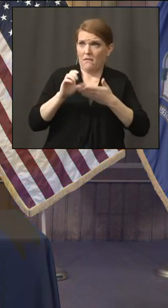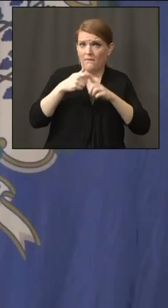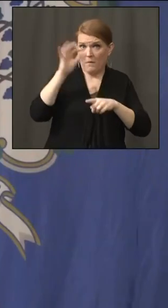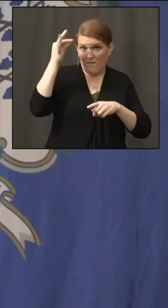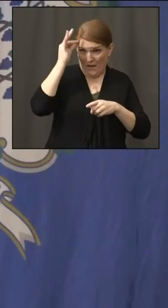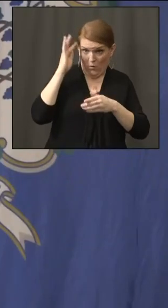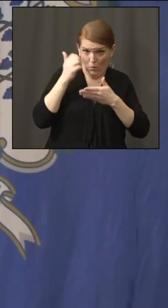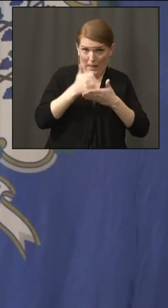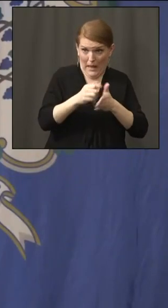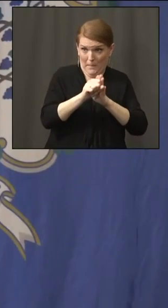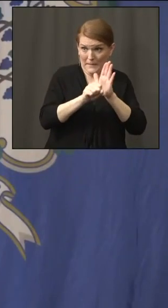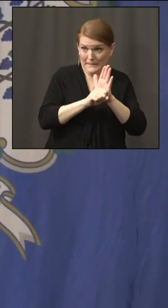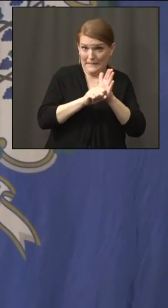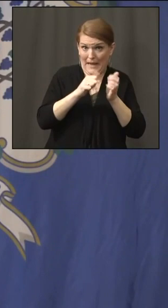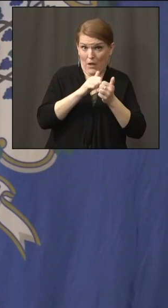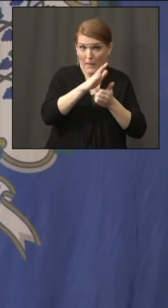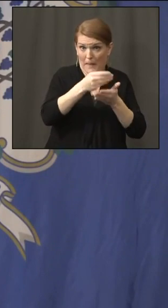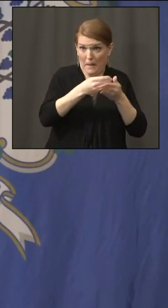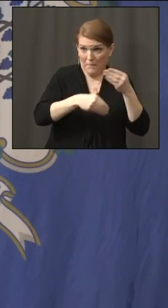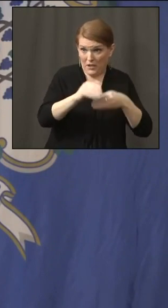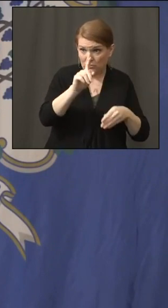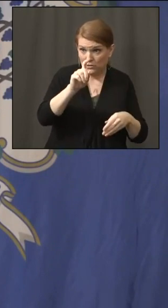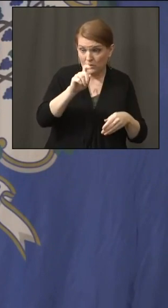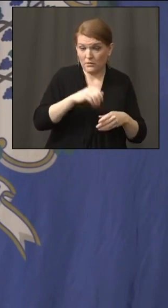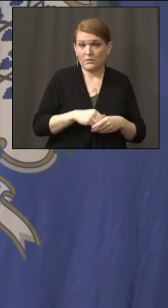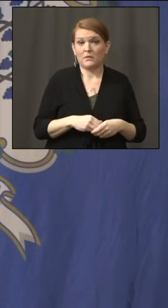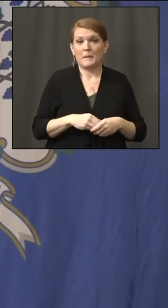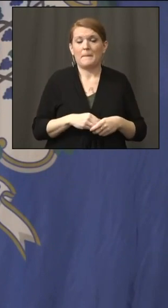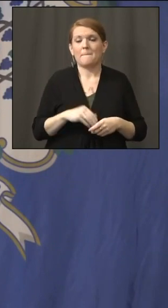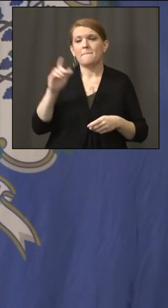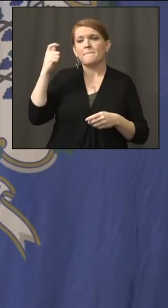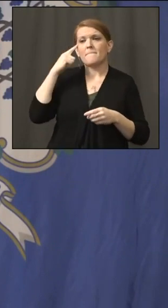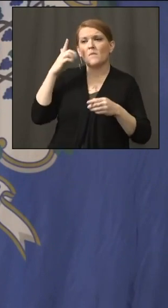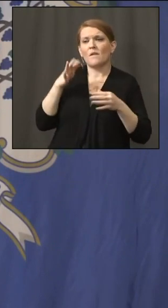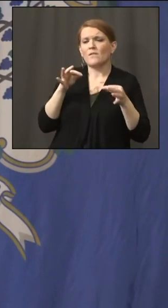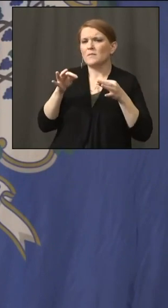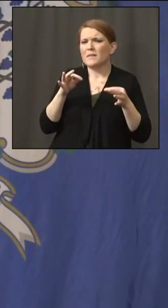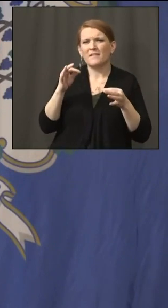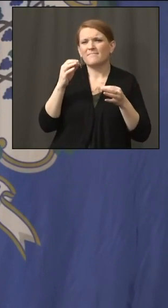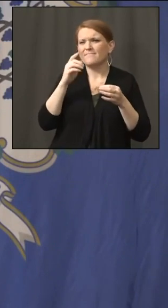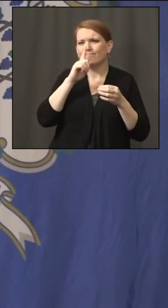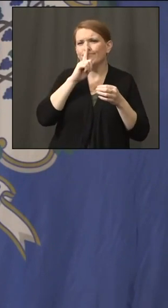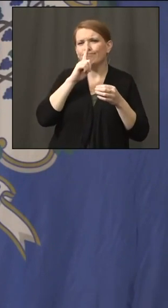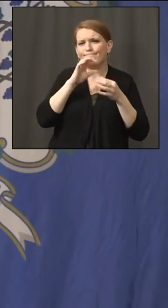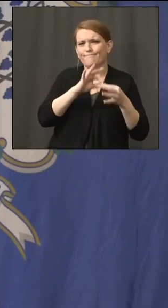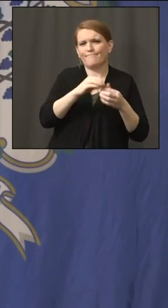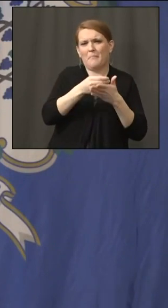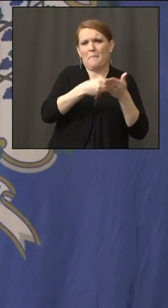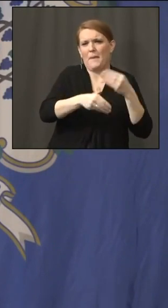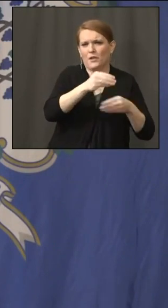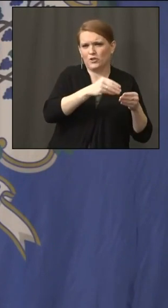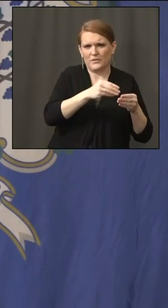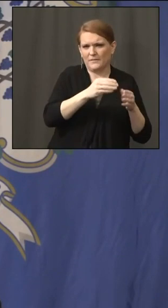Well, it's less of a budget item right now. These are monies for COVID related expenses, not to replace